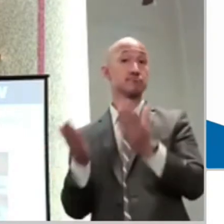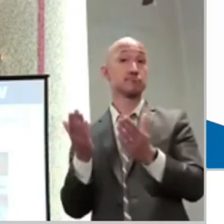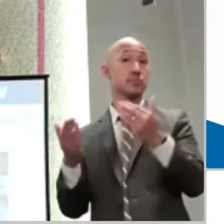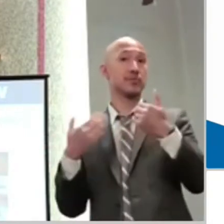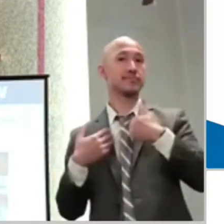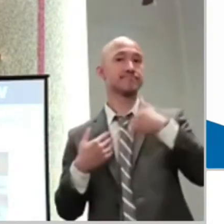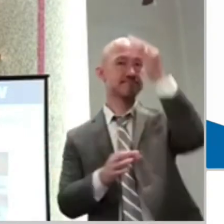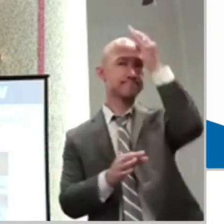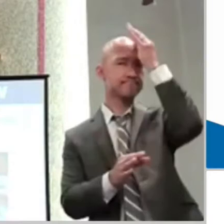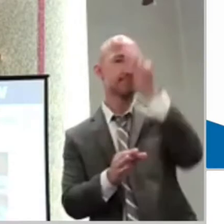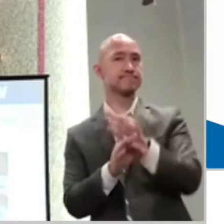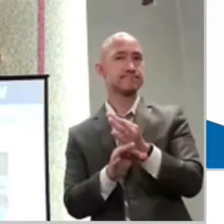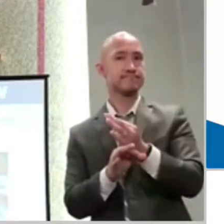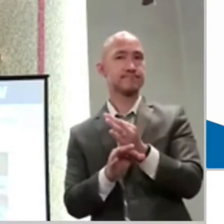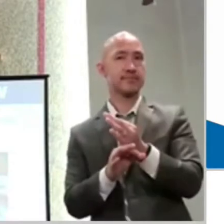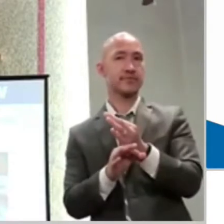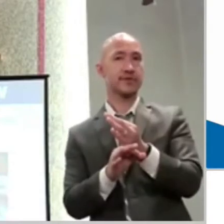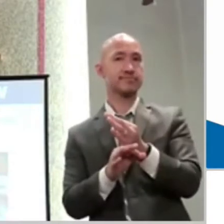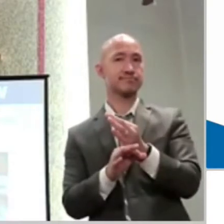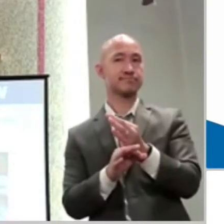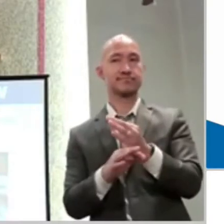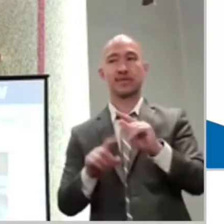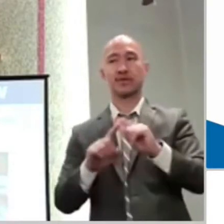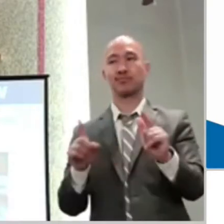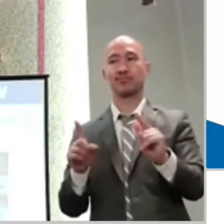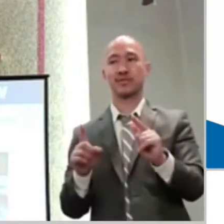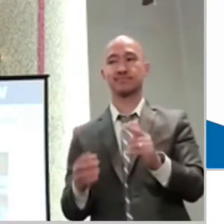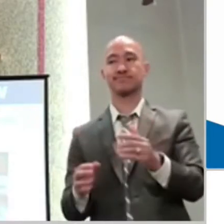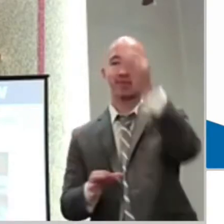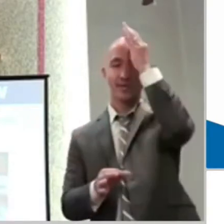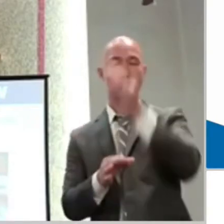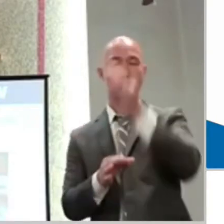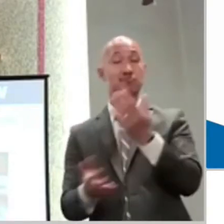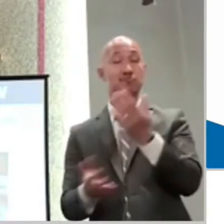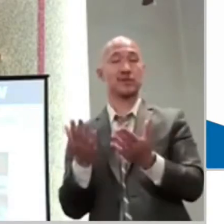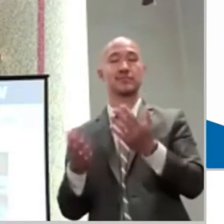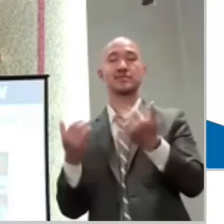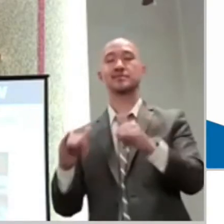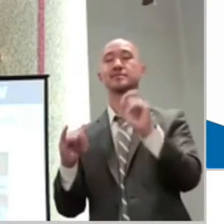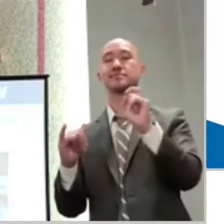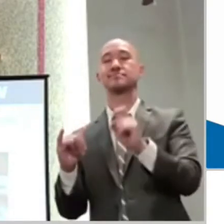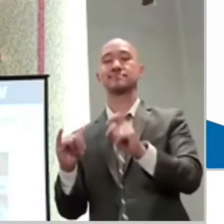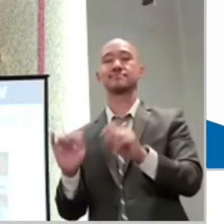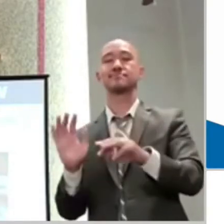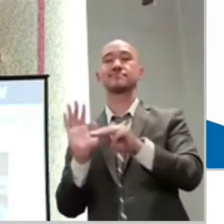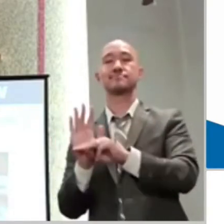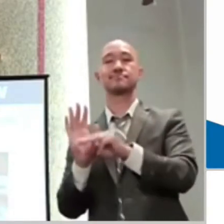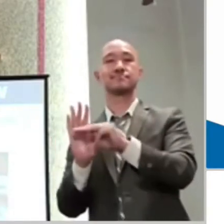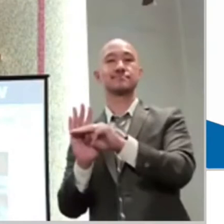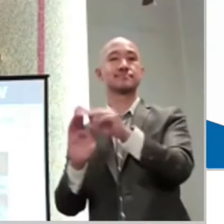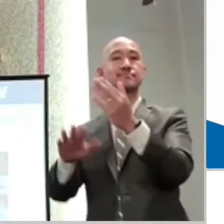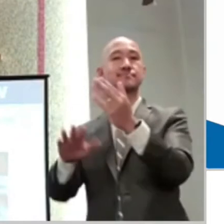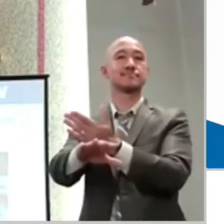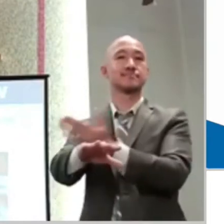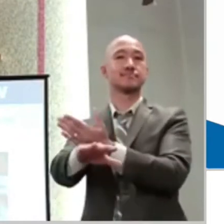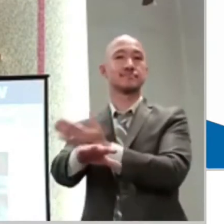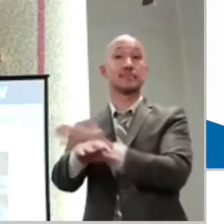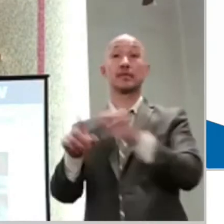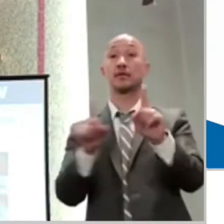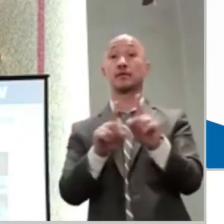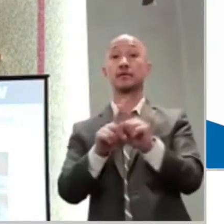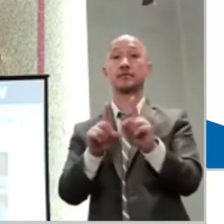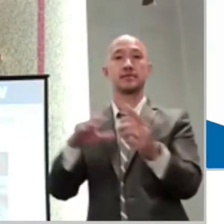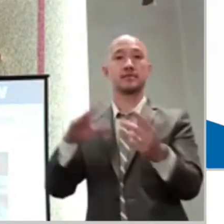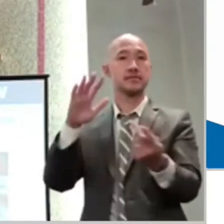where they were not able to cast out those demons. And as evidenced by when Peter sunk in water. That